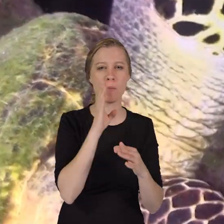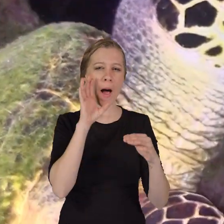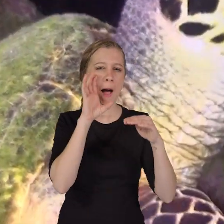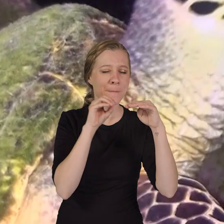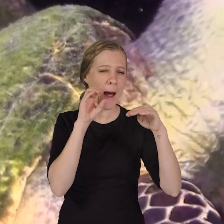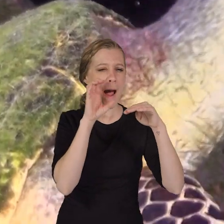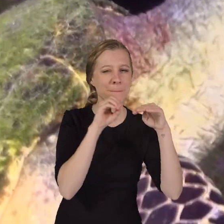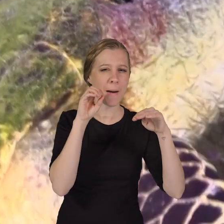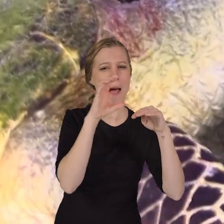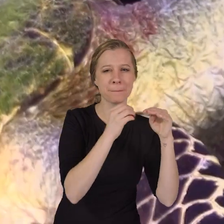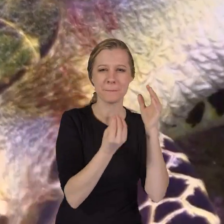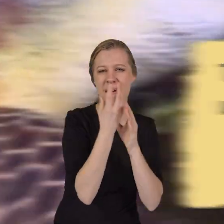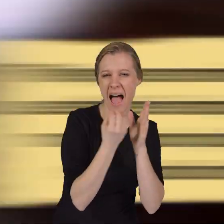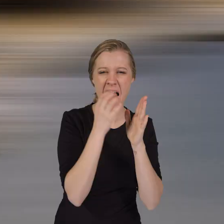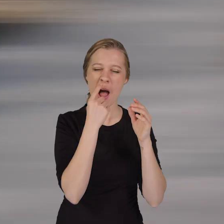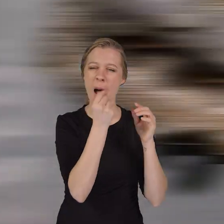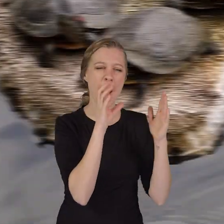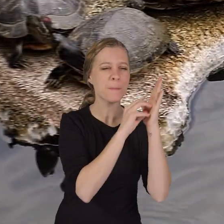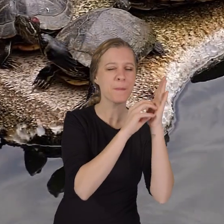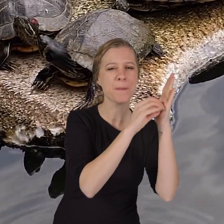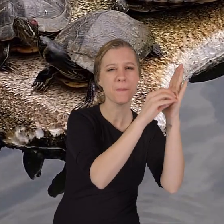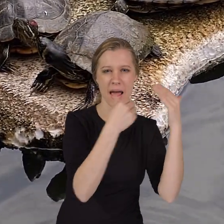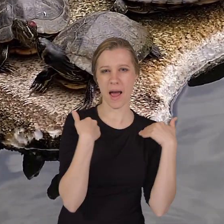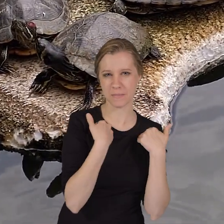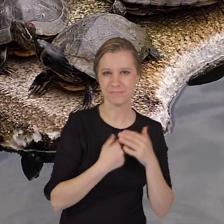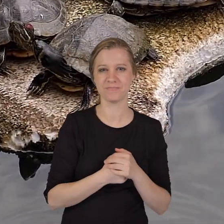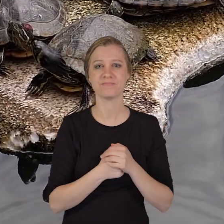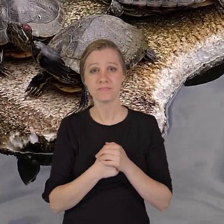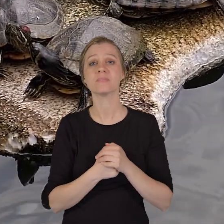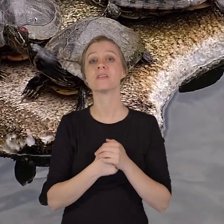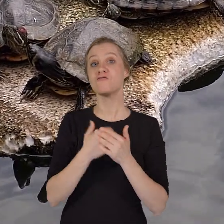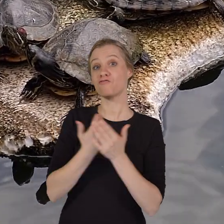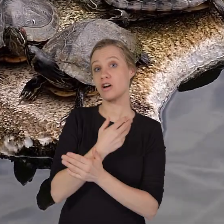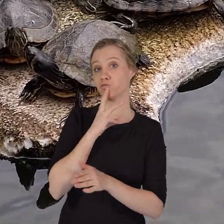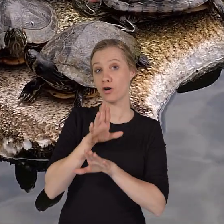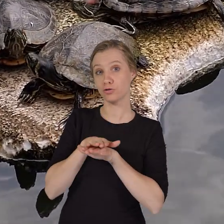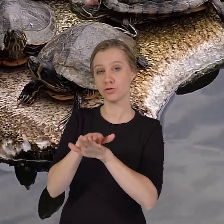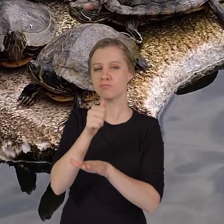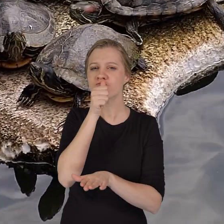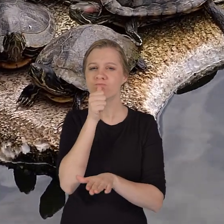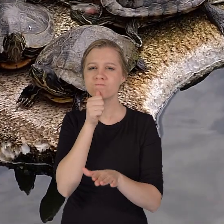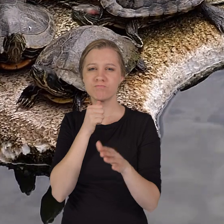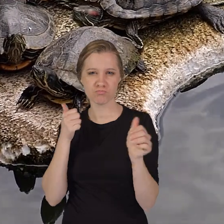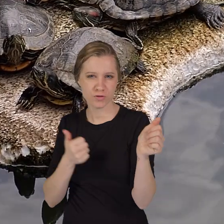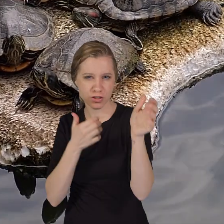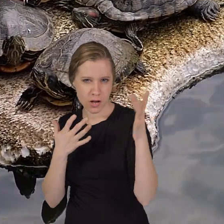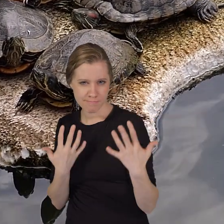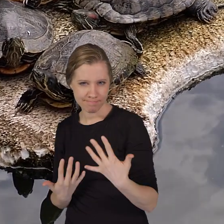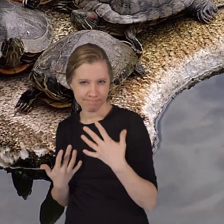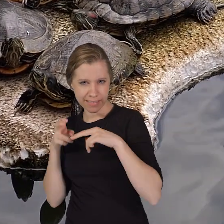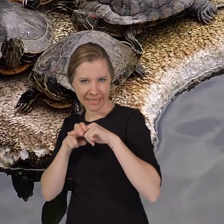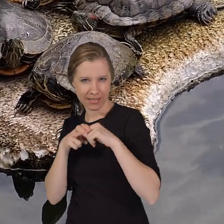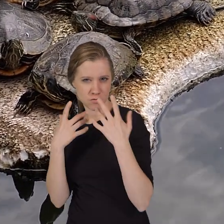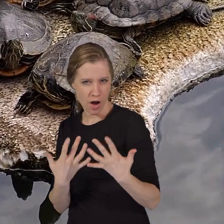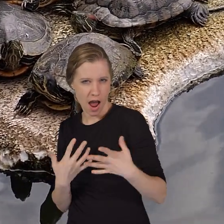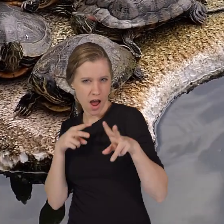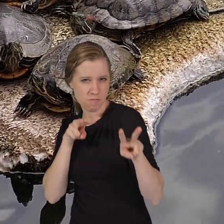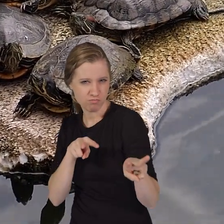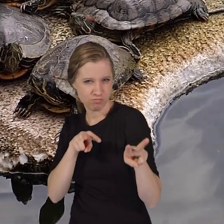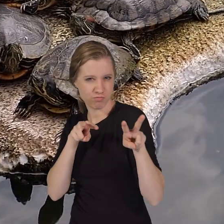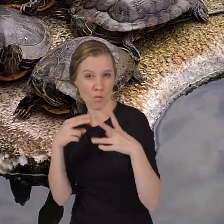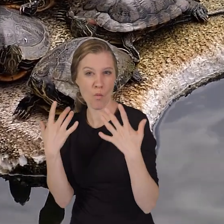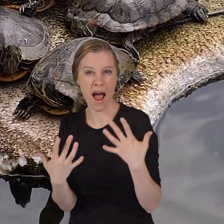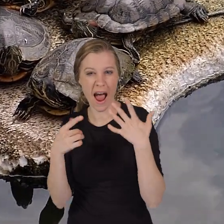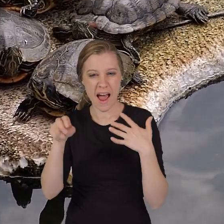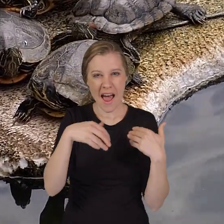munch on plants and small animals. Freshwater turtles are patient predators. Some use a sit-and-wait strategy,